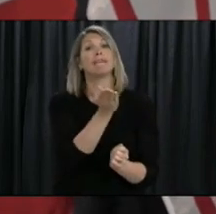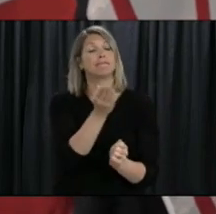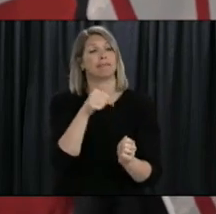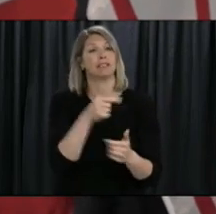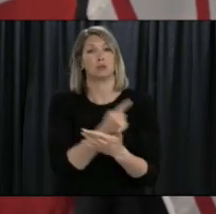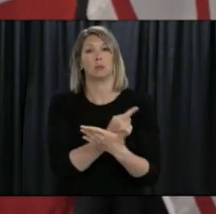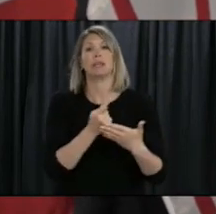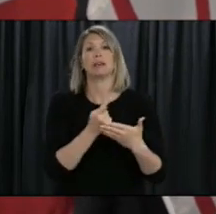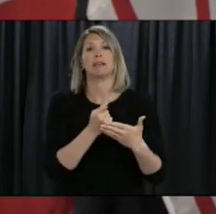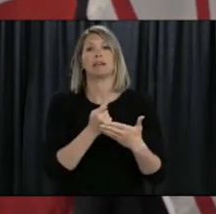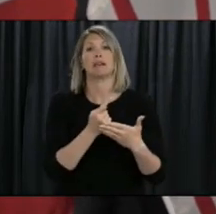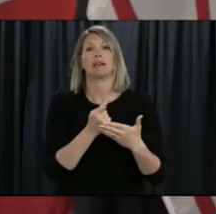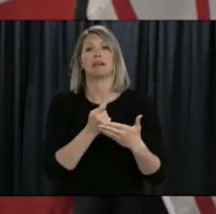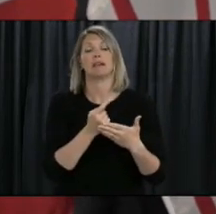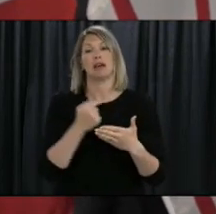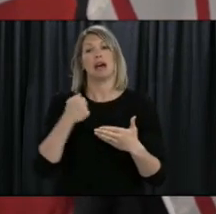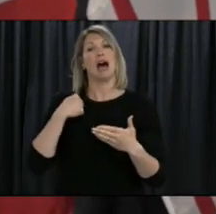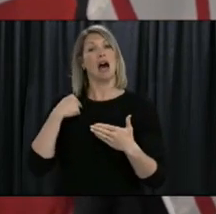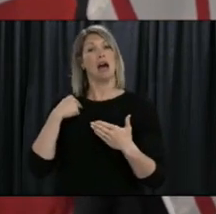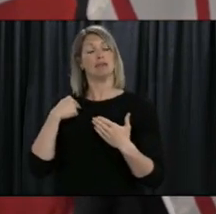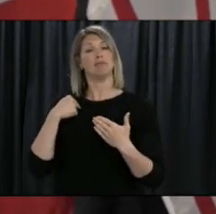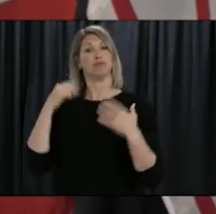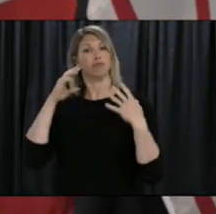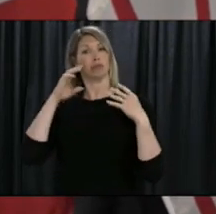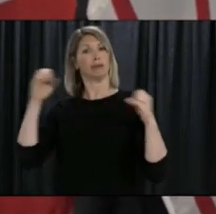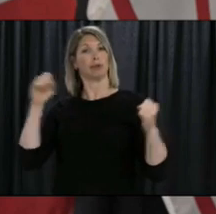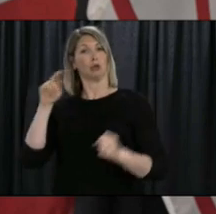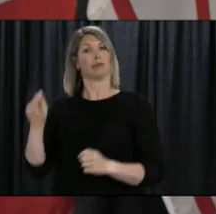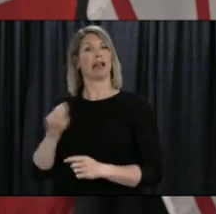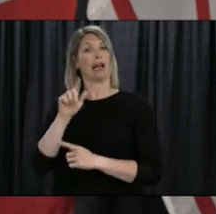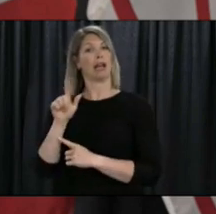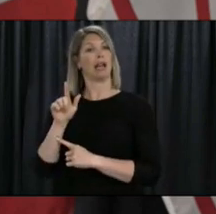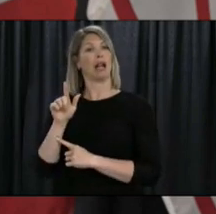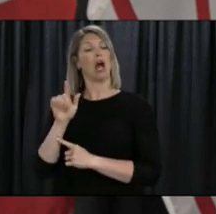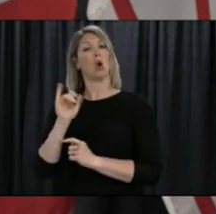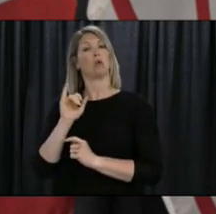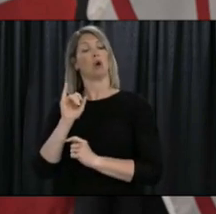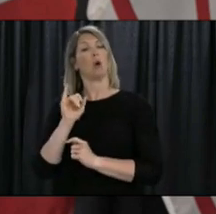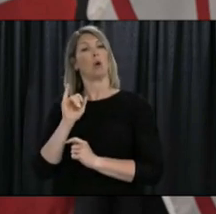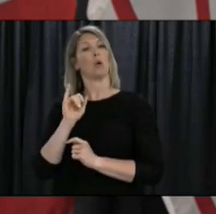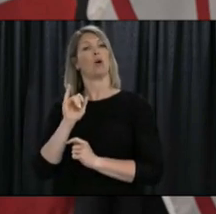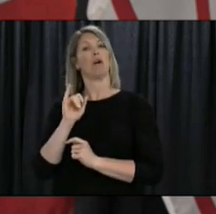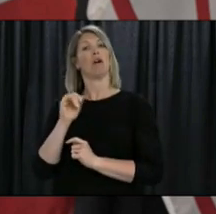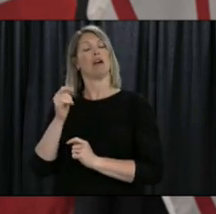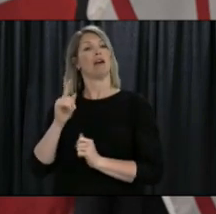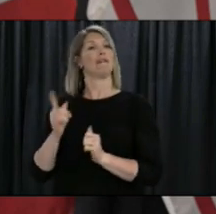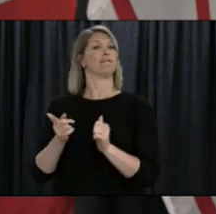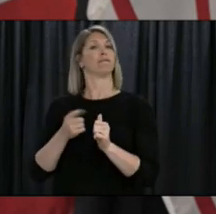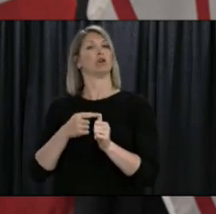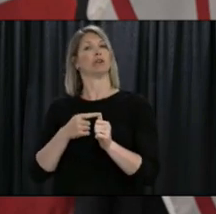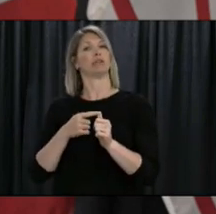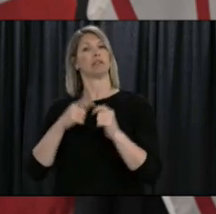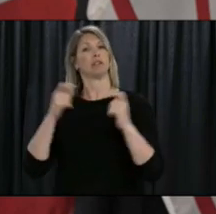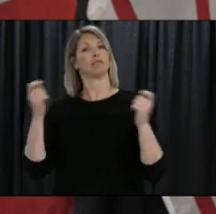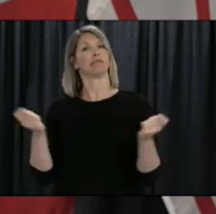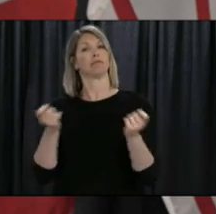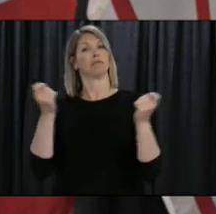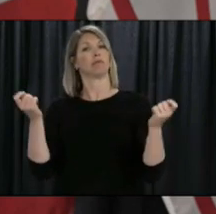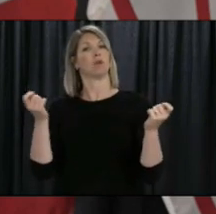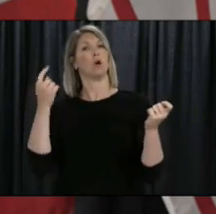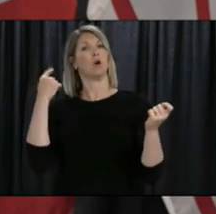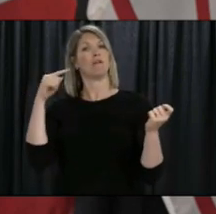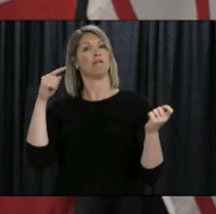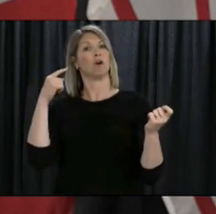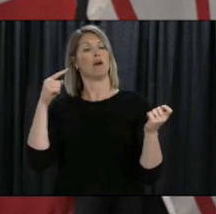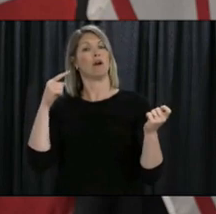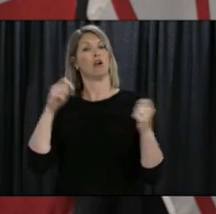it would be remiss for me today if I did not take this moment to recognize the first anniversary of the release and the